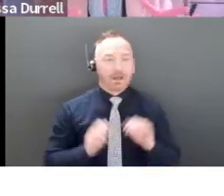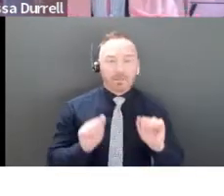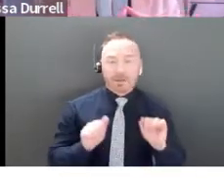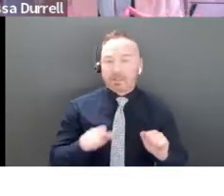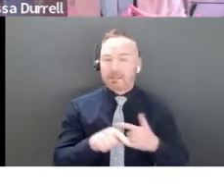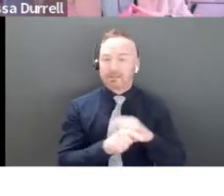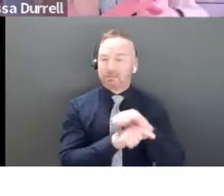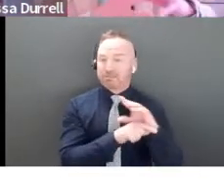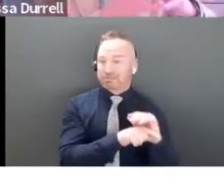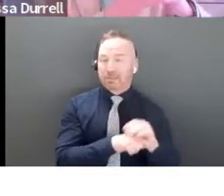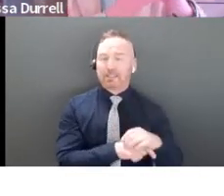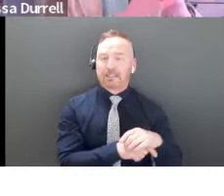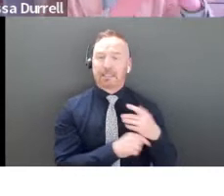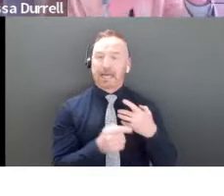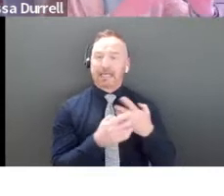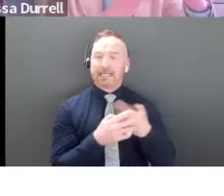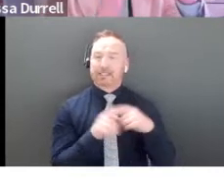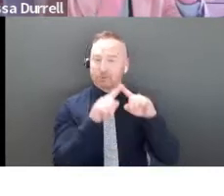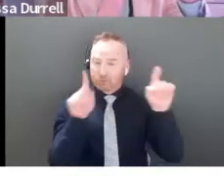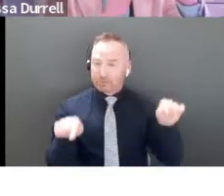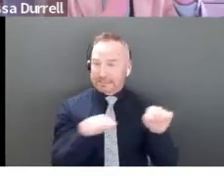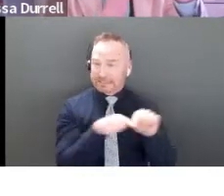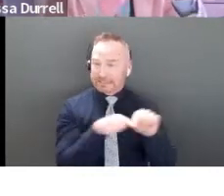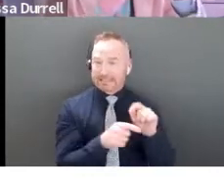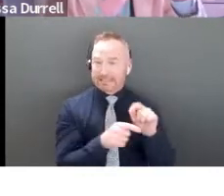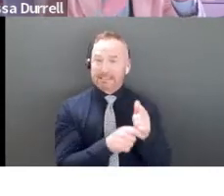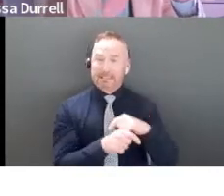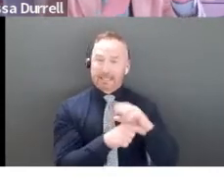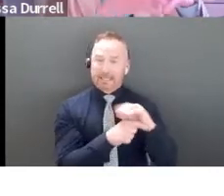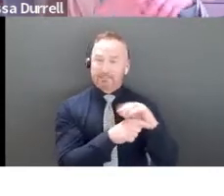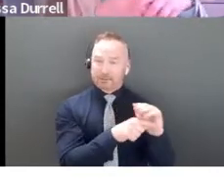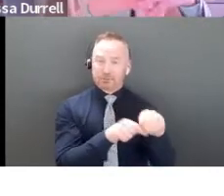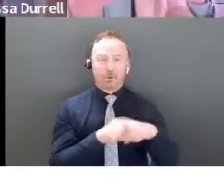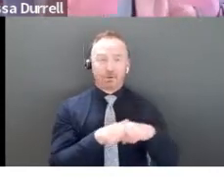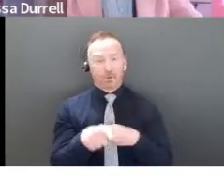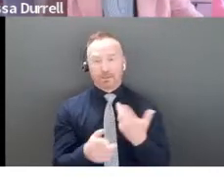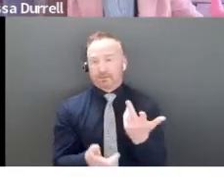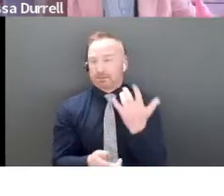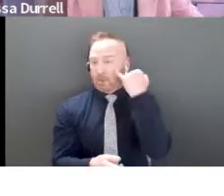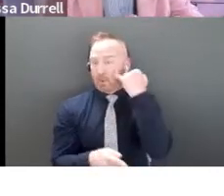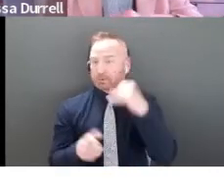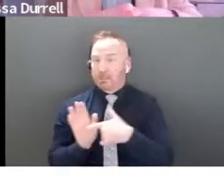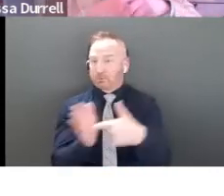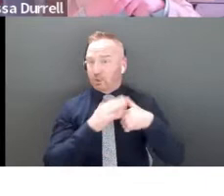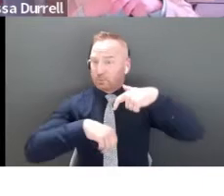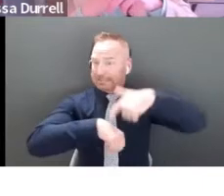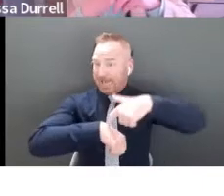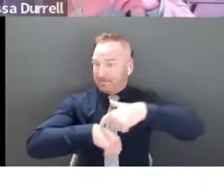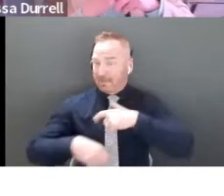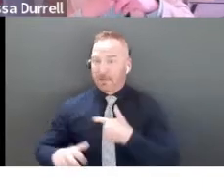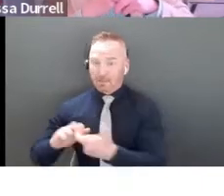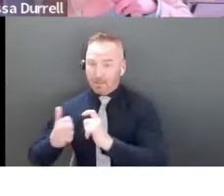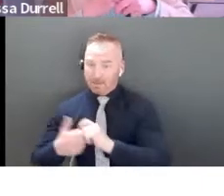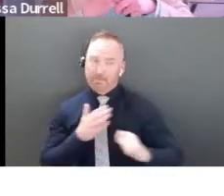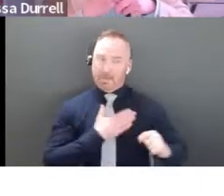if needed. You know, I typically like to show if the problem was time, that yours takes less time. If it was